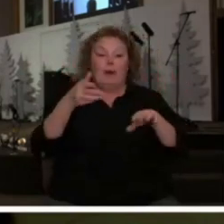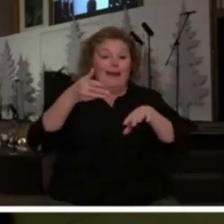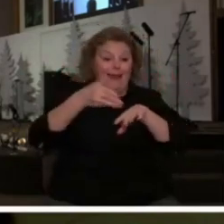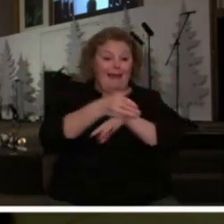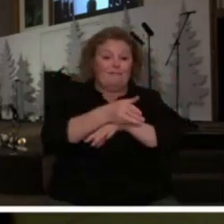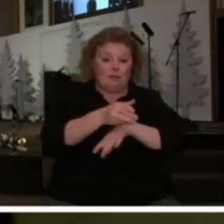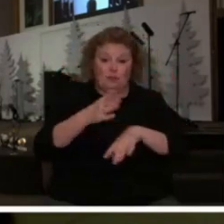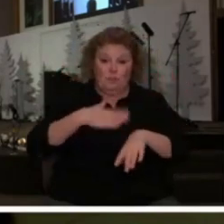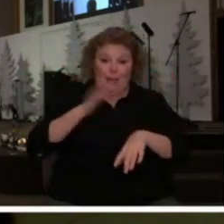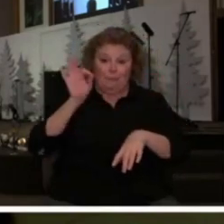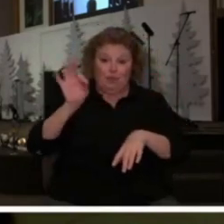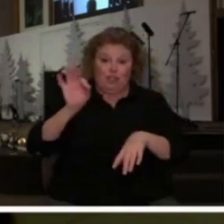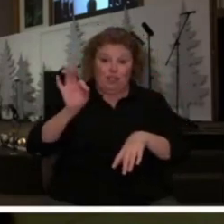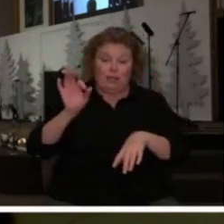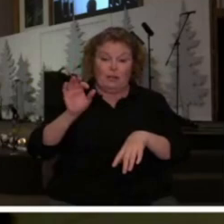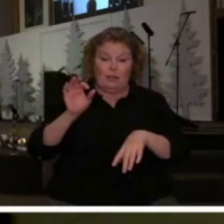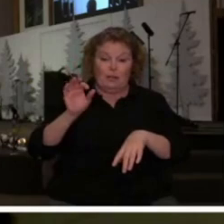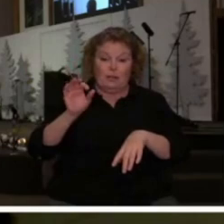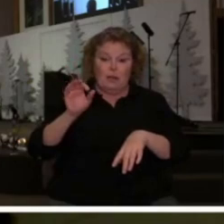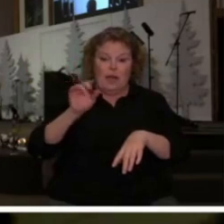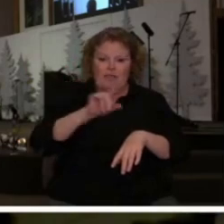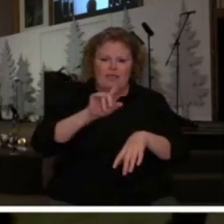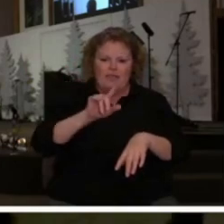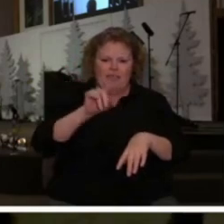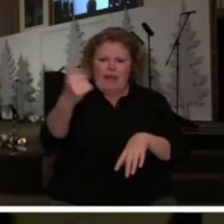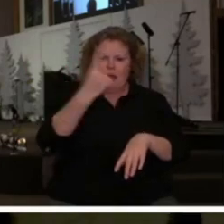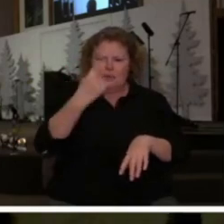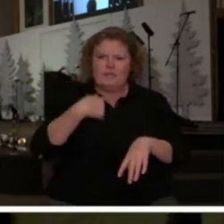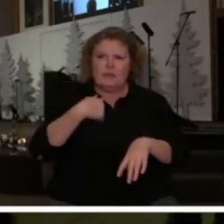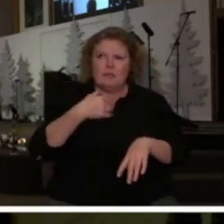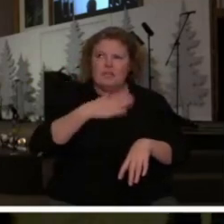say, did my friend talk to you about my life before church?